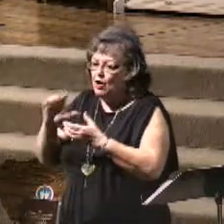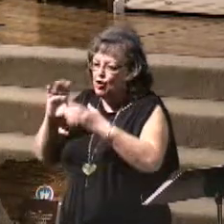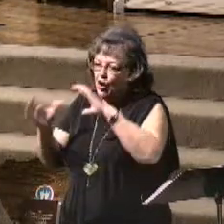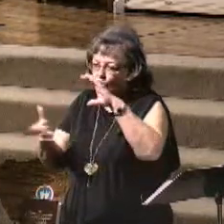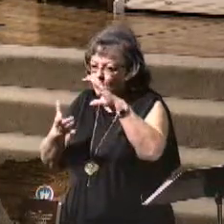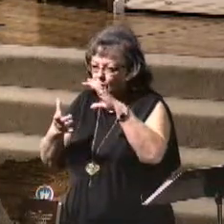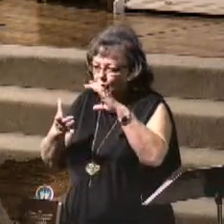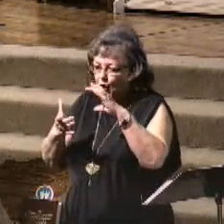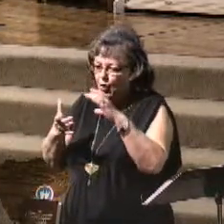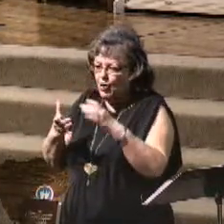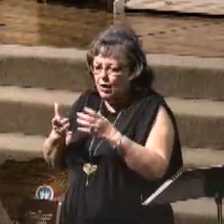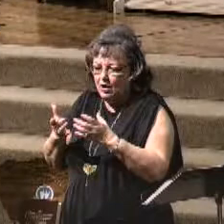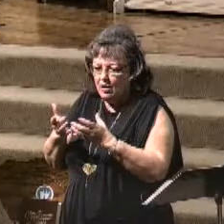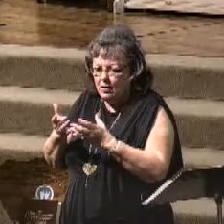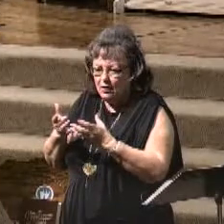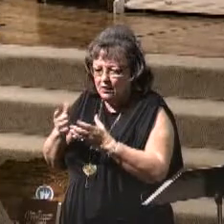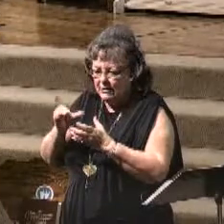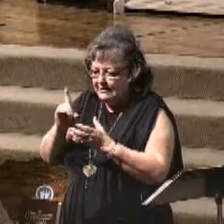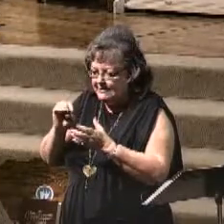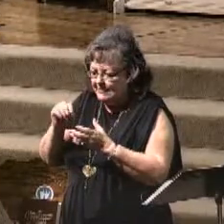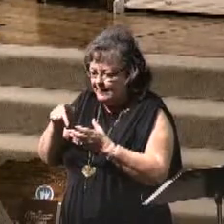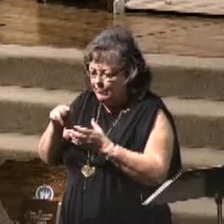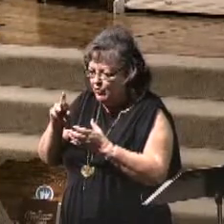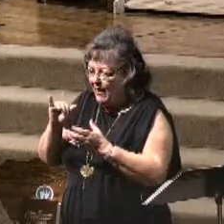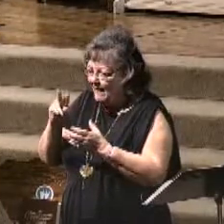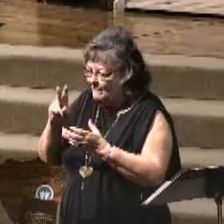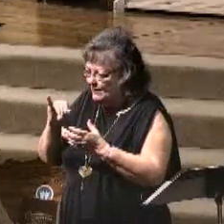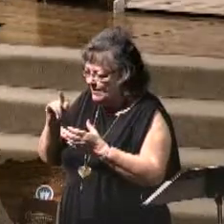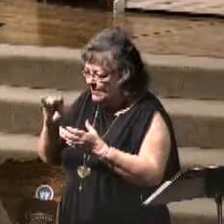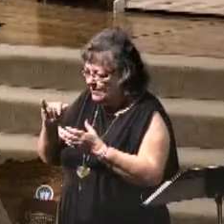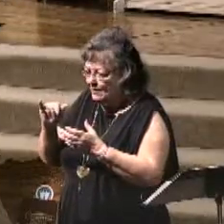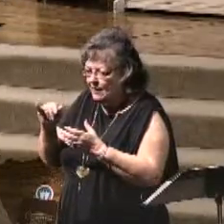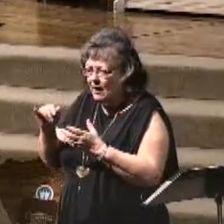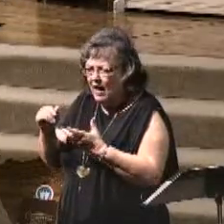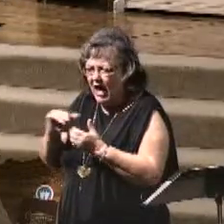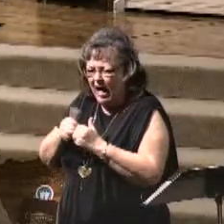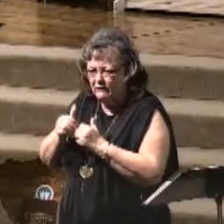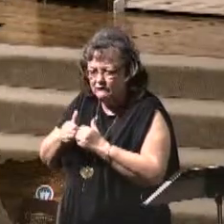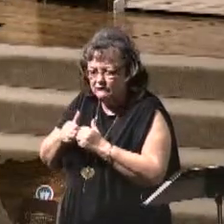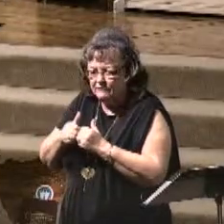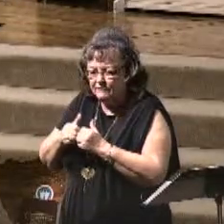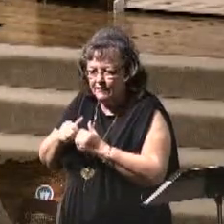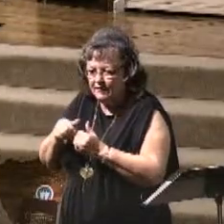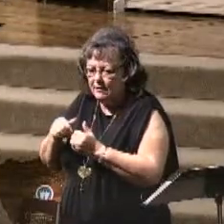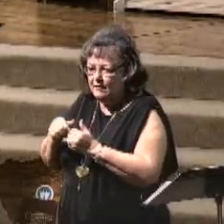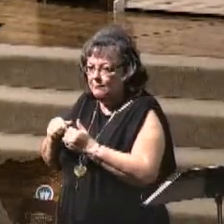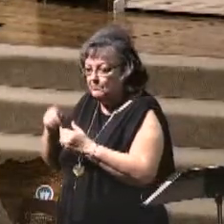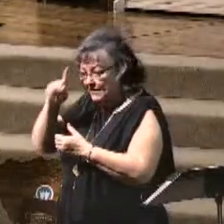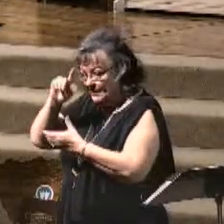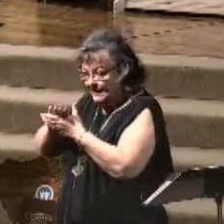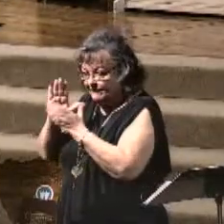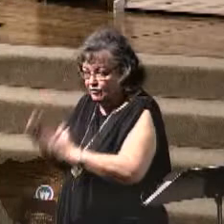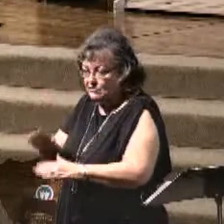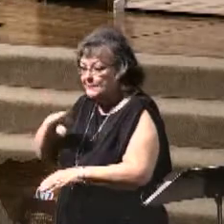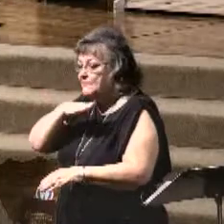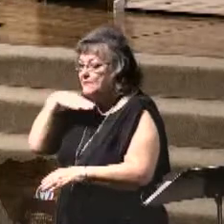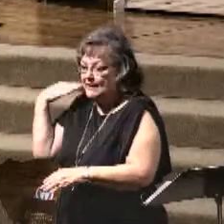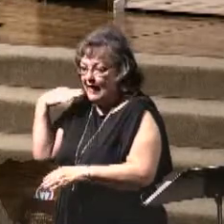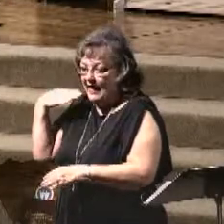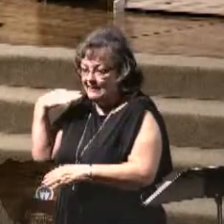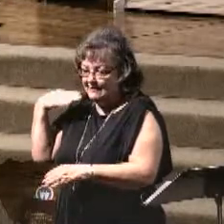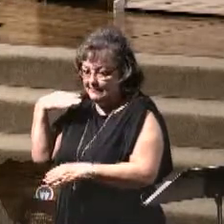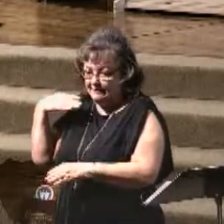Believers will be killed, and they'll be killed by being beheaded. Believers are being beheaded today.